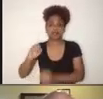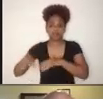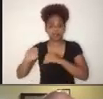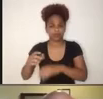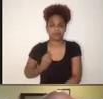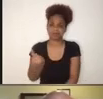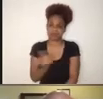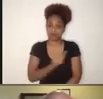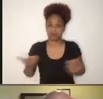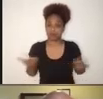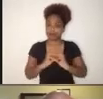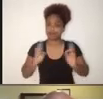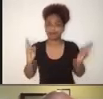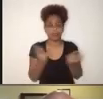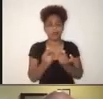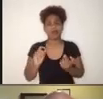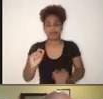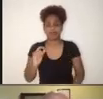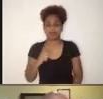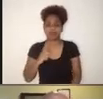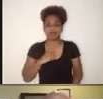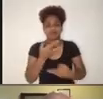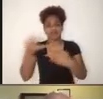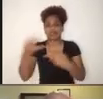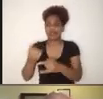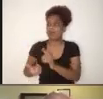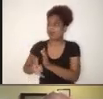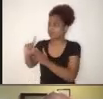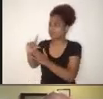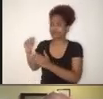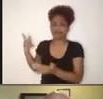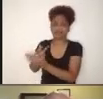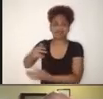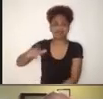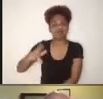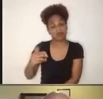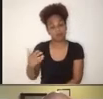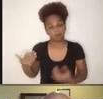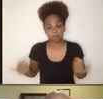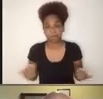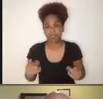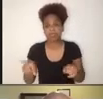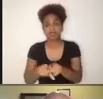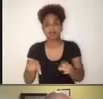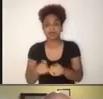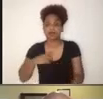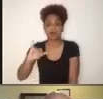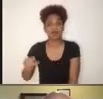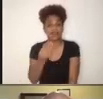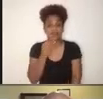circumstances, ones that also offer us opportunities to transform education around more